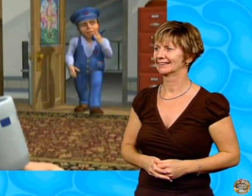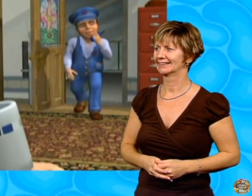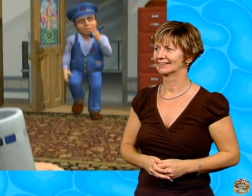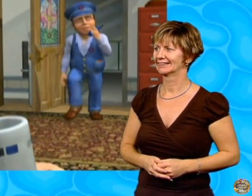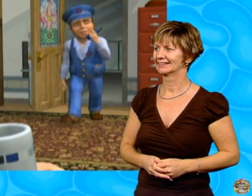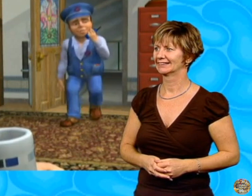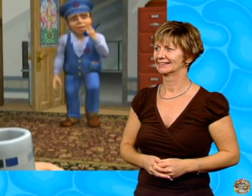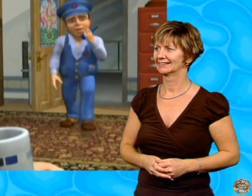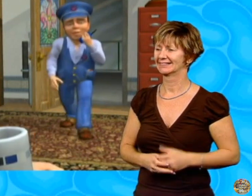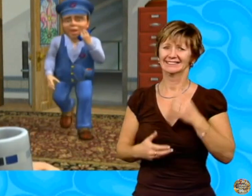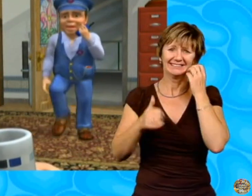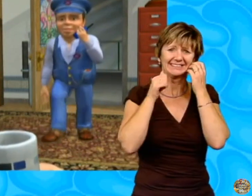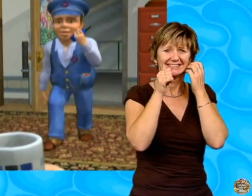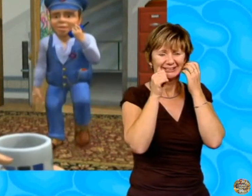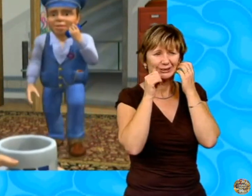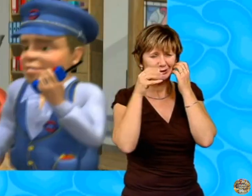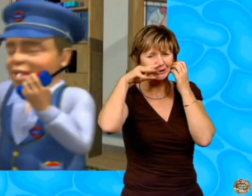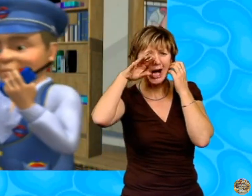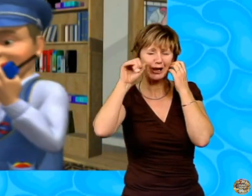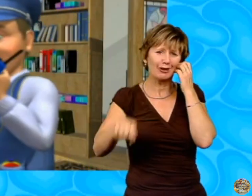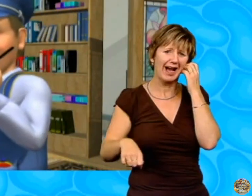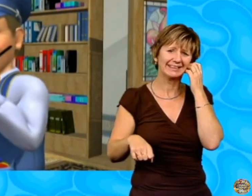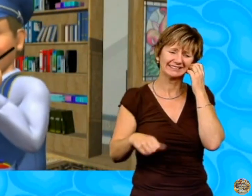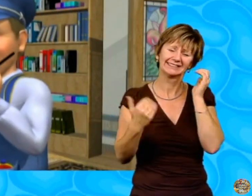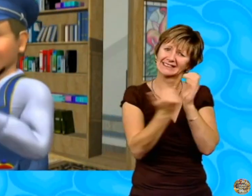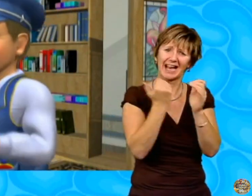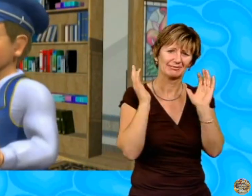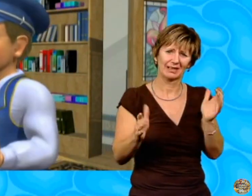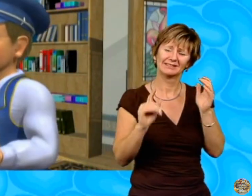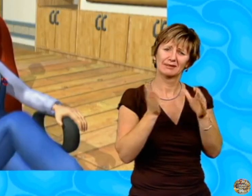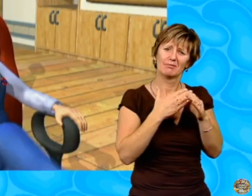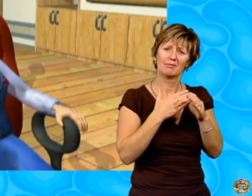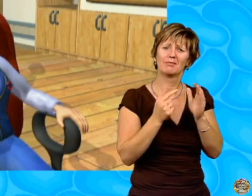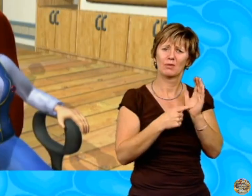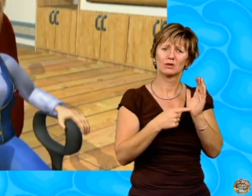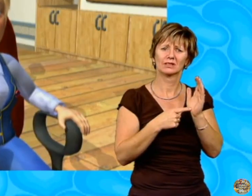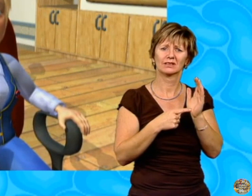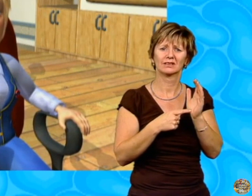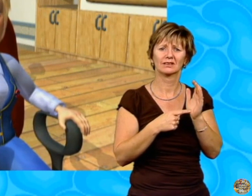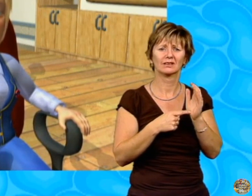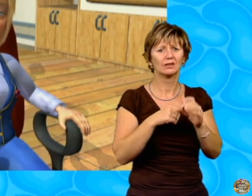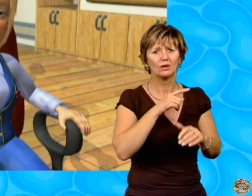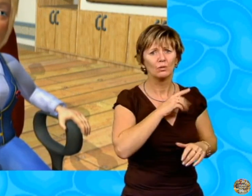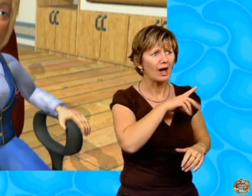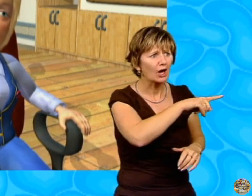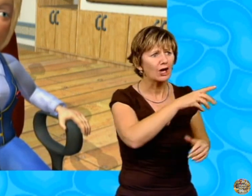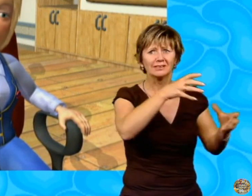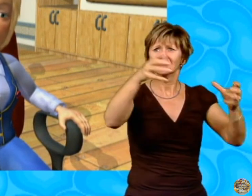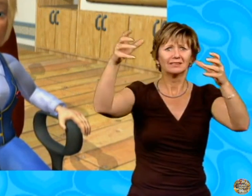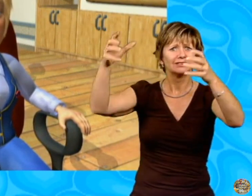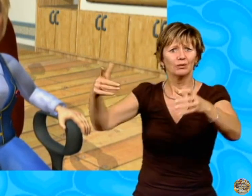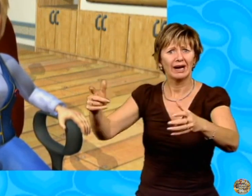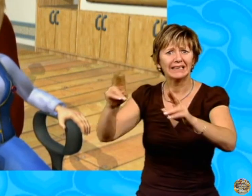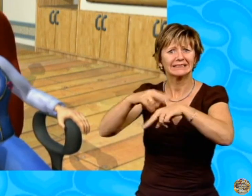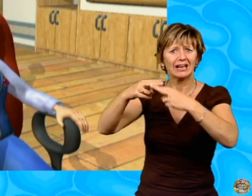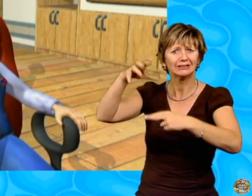Yeah, Circle's right. Safety must come first. Why don't you put the statue on the international